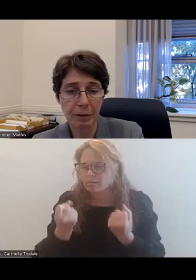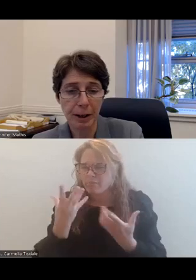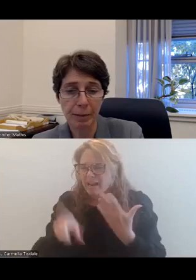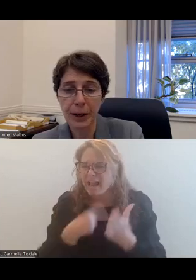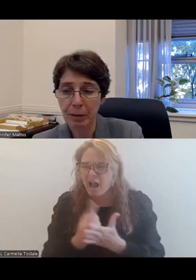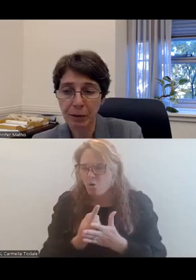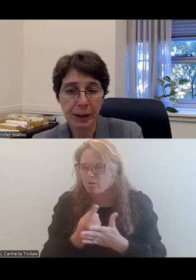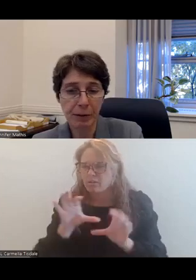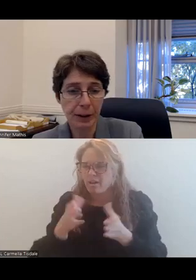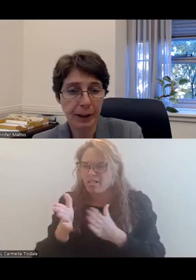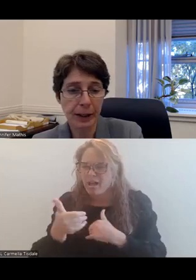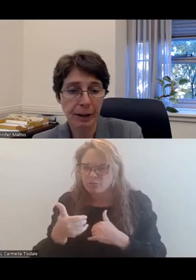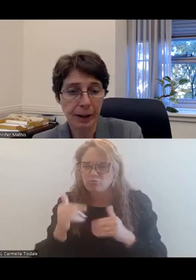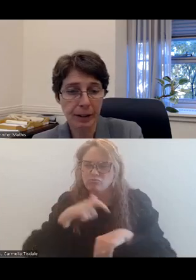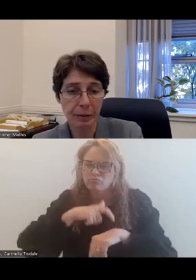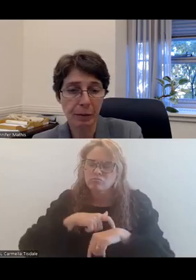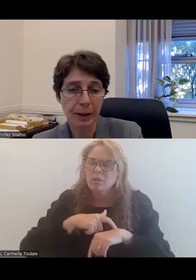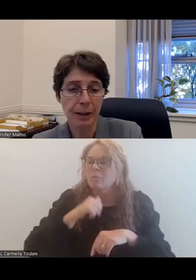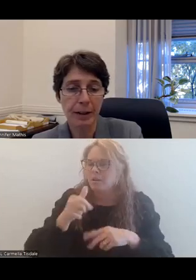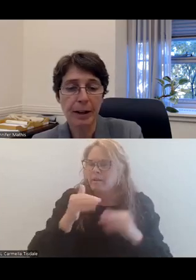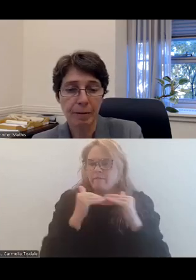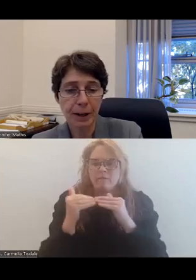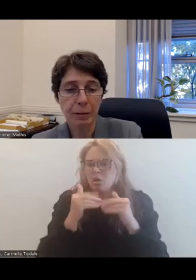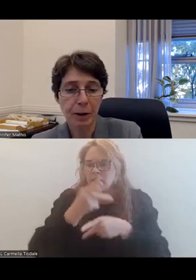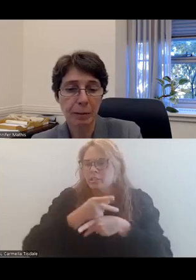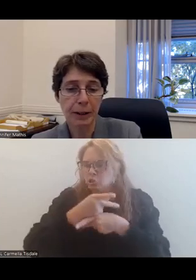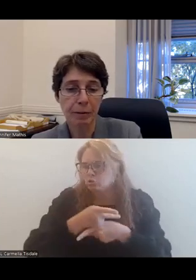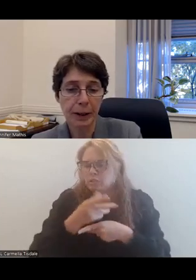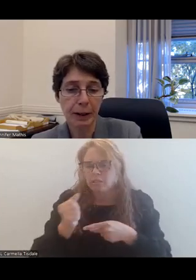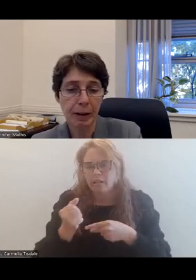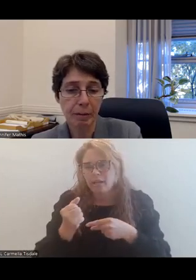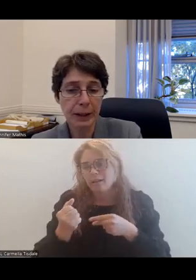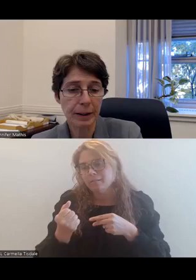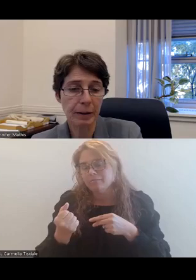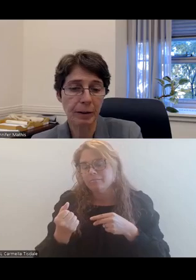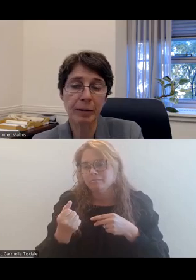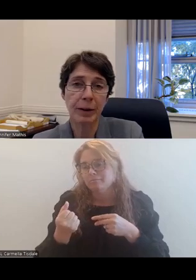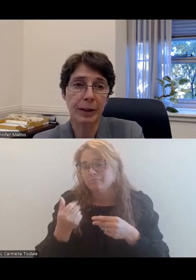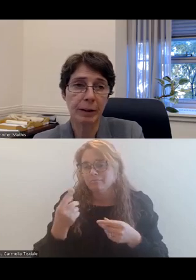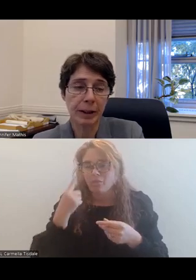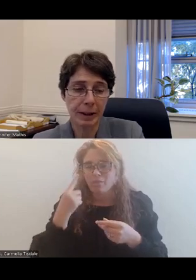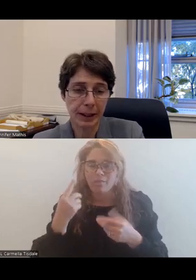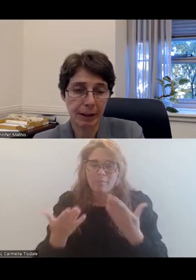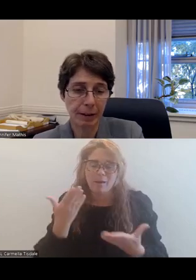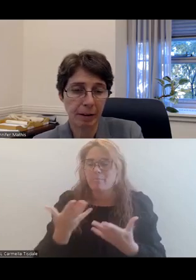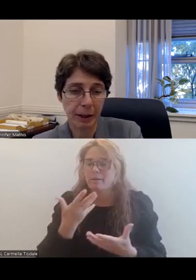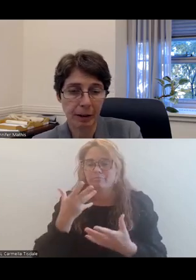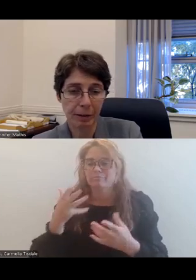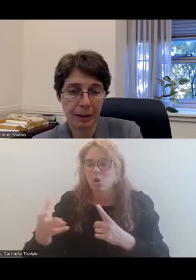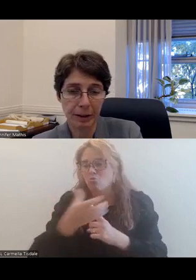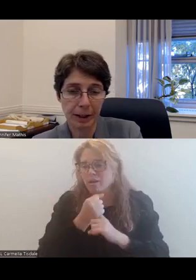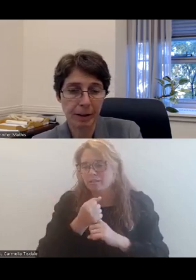of classroom time, were treated unfairly in the threat assessment process, and face the prospect of being arrested or involuntarily detained